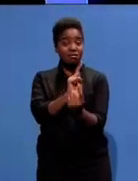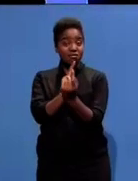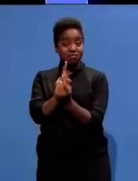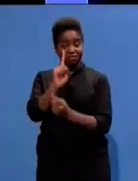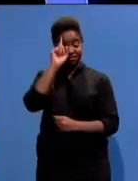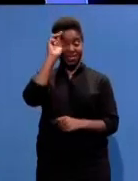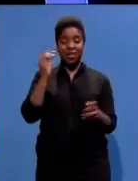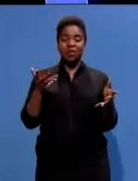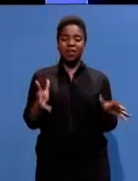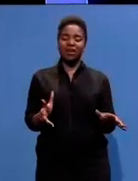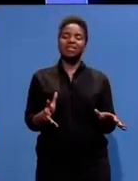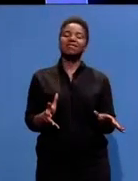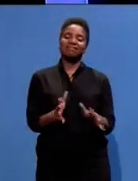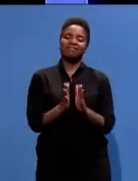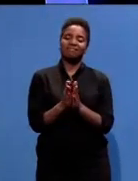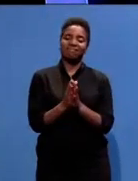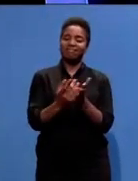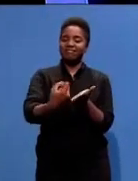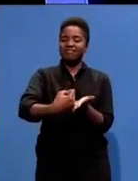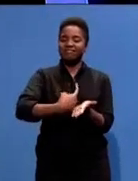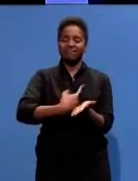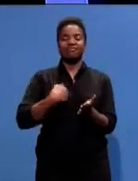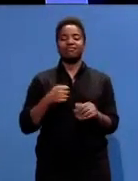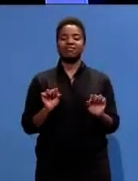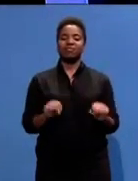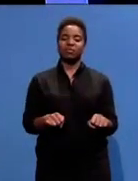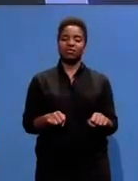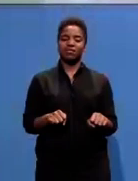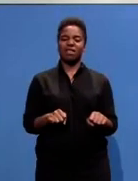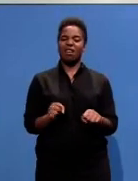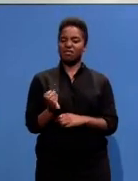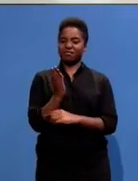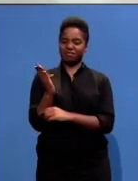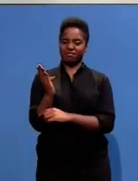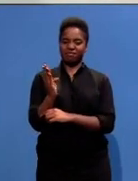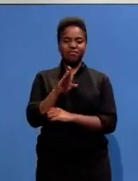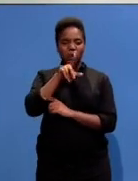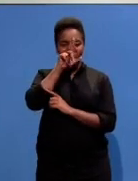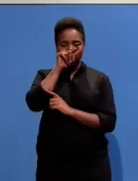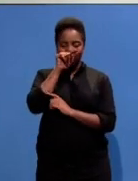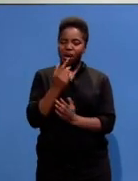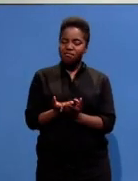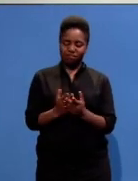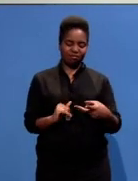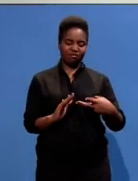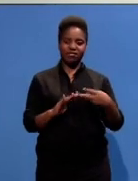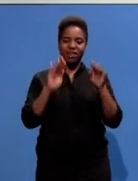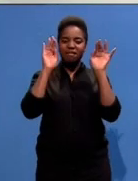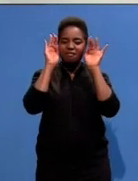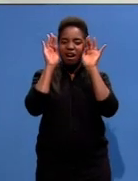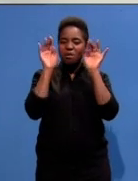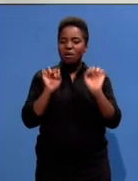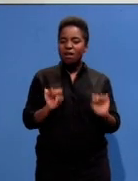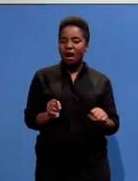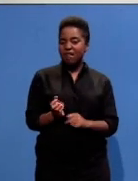love to hear about your memorable encounter with a great man. You can tweet us on at SABC3 Madiba, Facebook us on our page